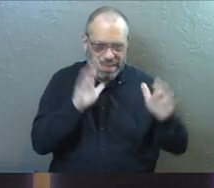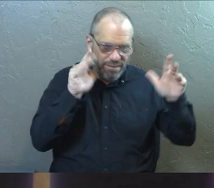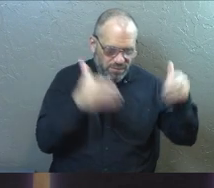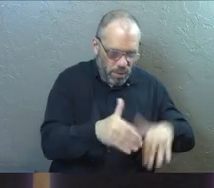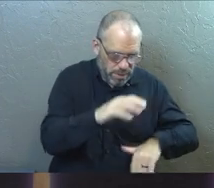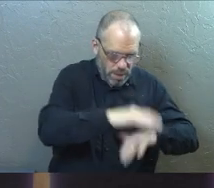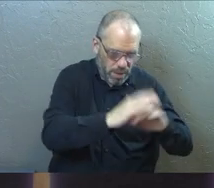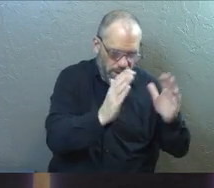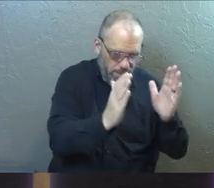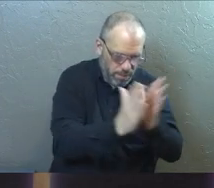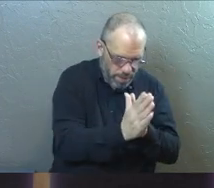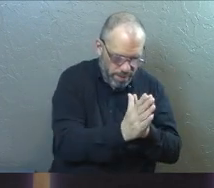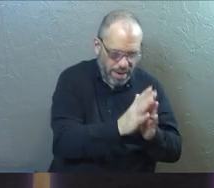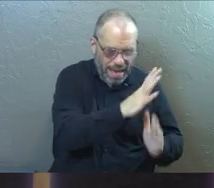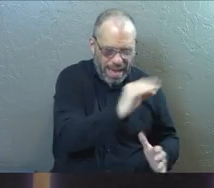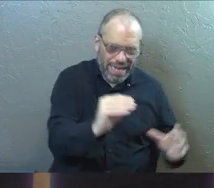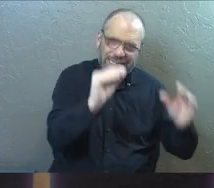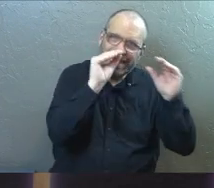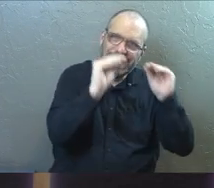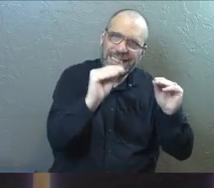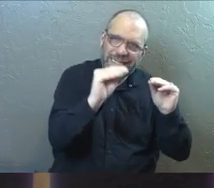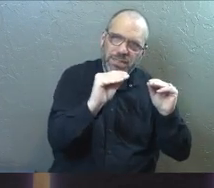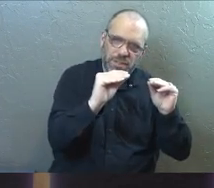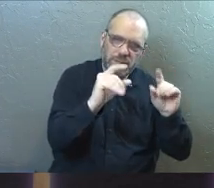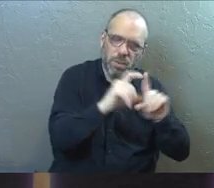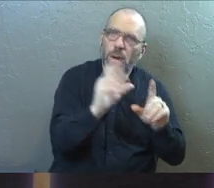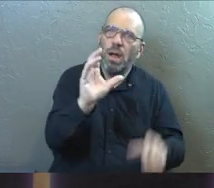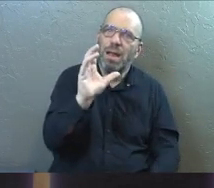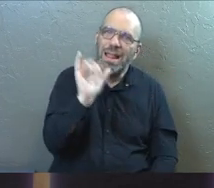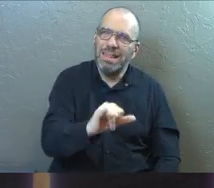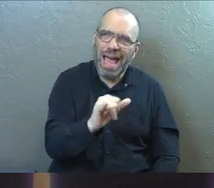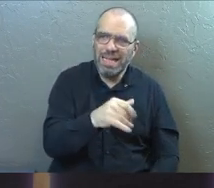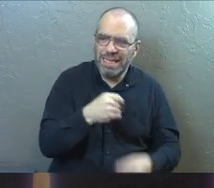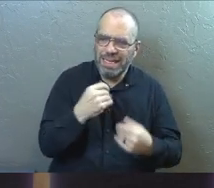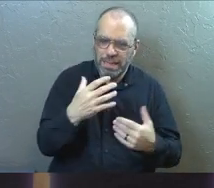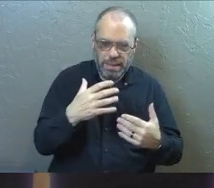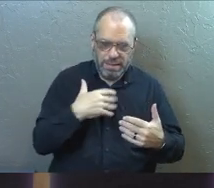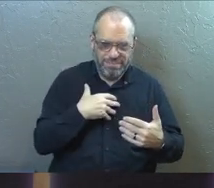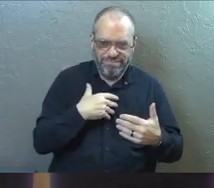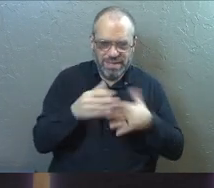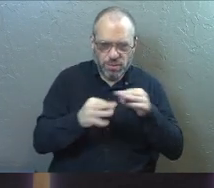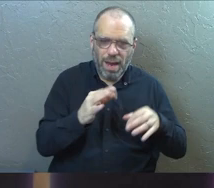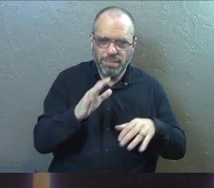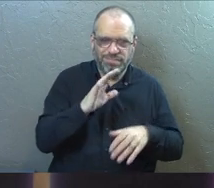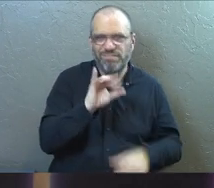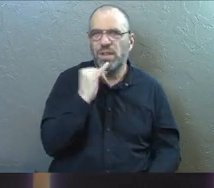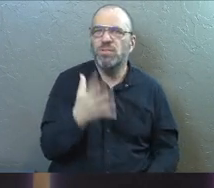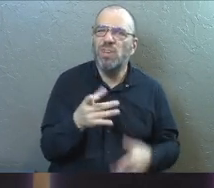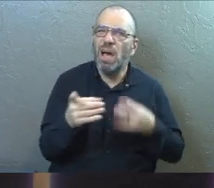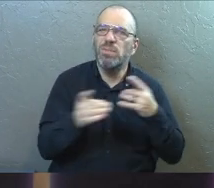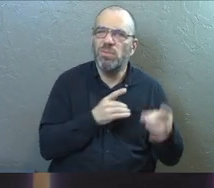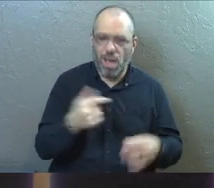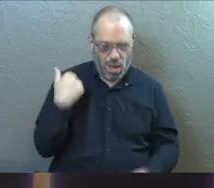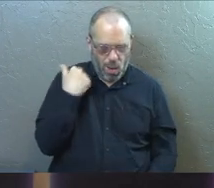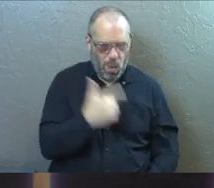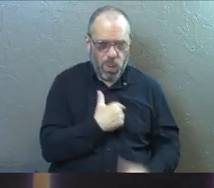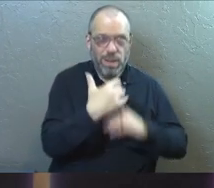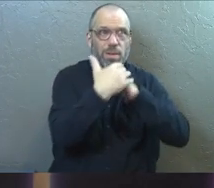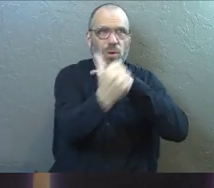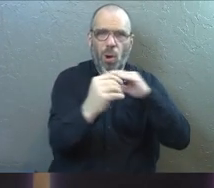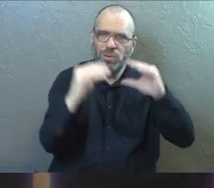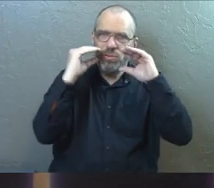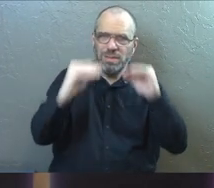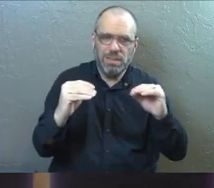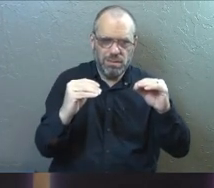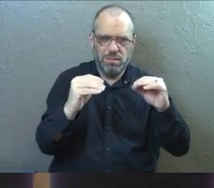spend time in prayer and teaching the word. That's them giving their own job description there. They're saying, we've been called to